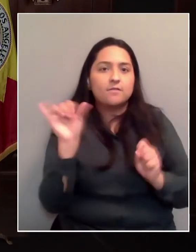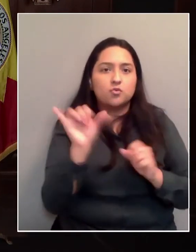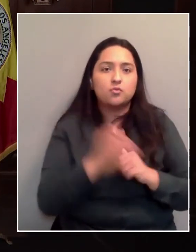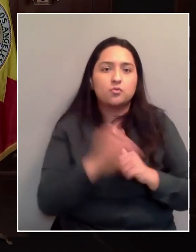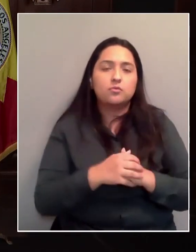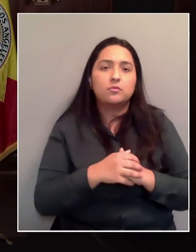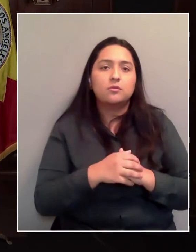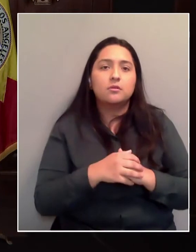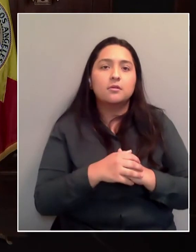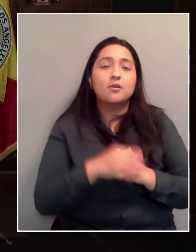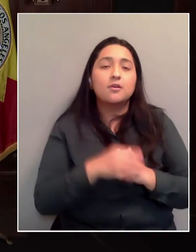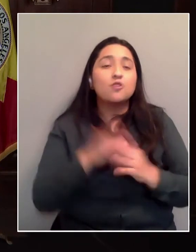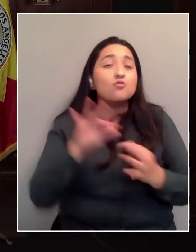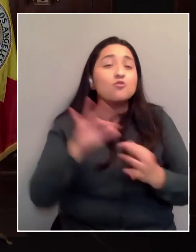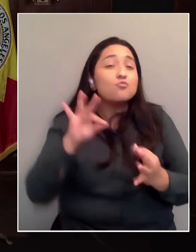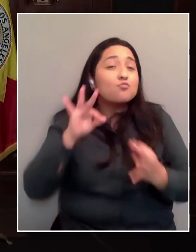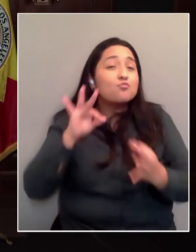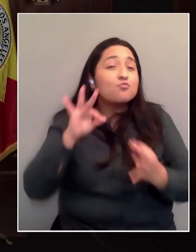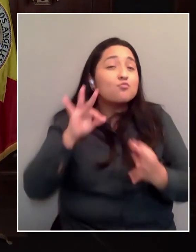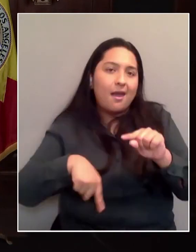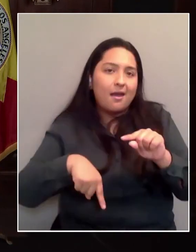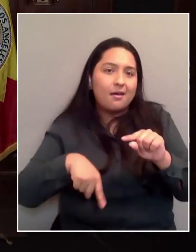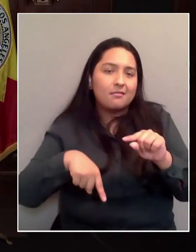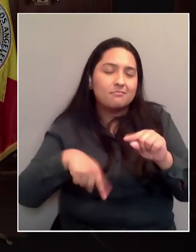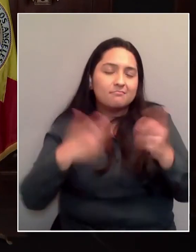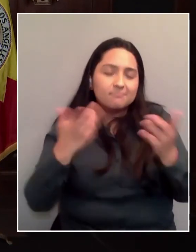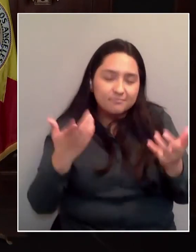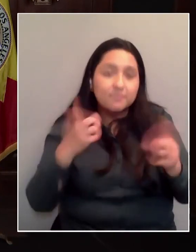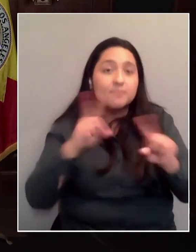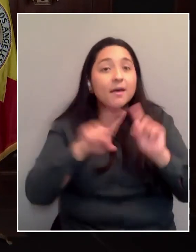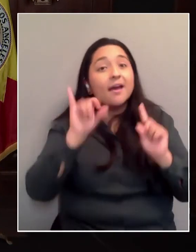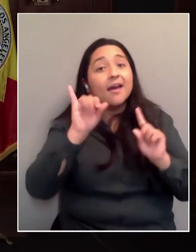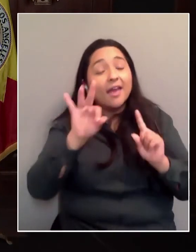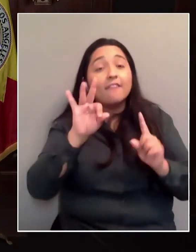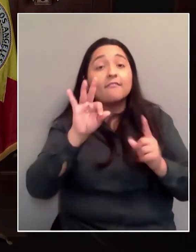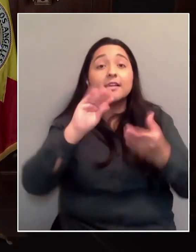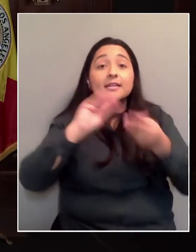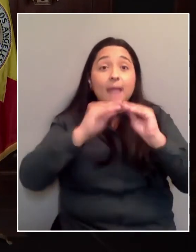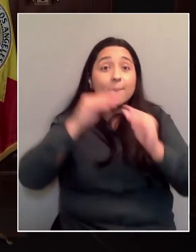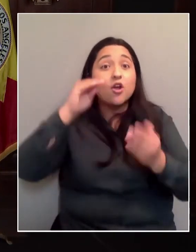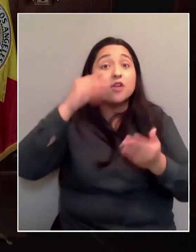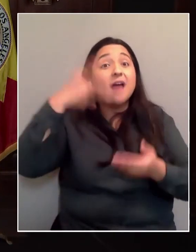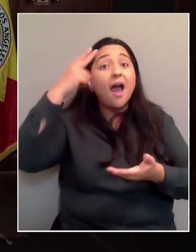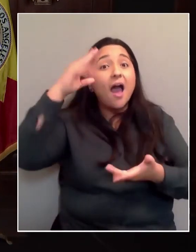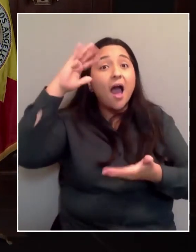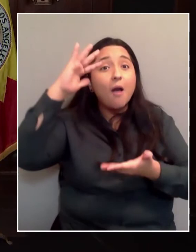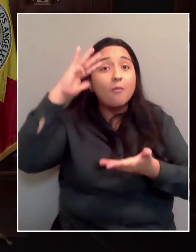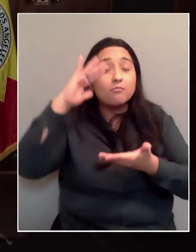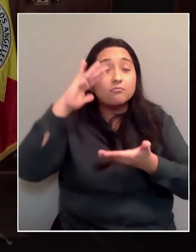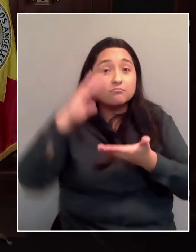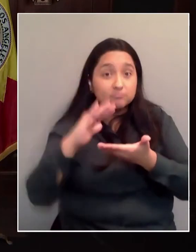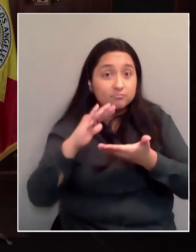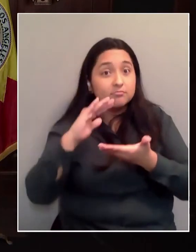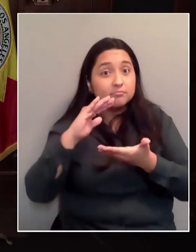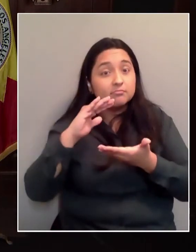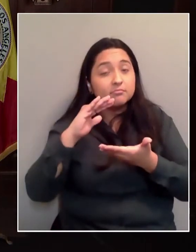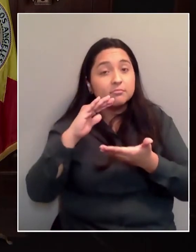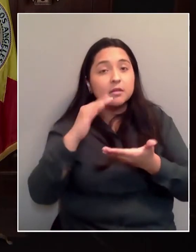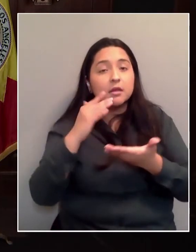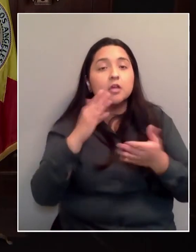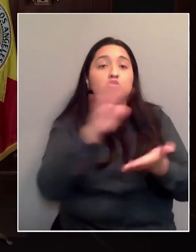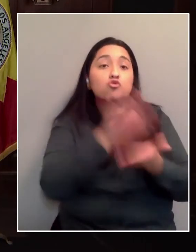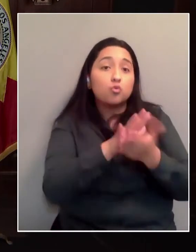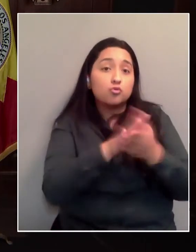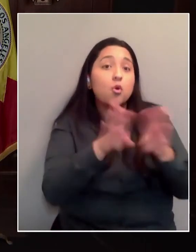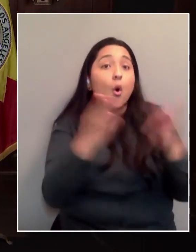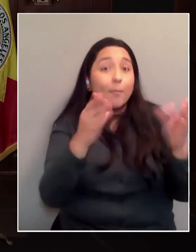But if we bring our numbers down, the state has told us that schools can begin to reopen. Your question was, will parents be forced to put their children